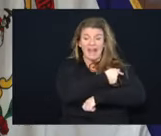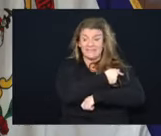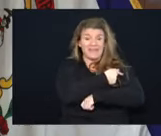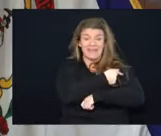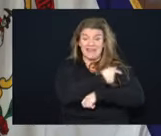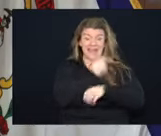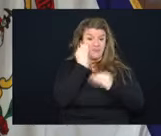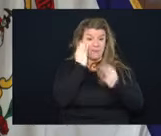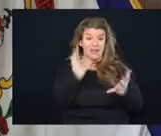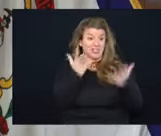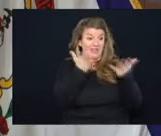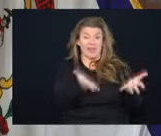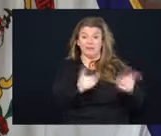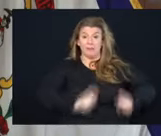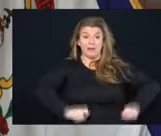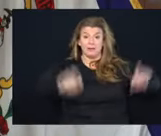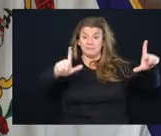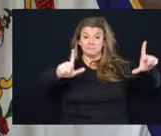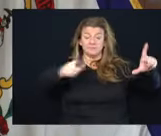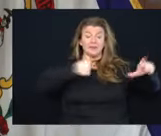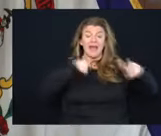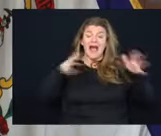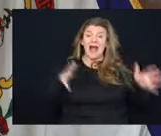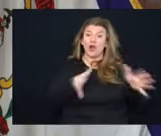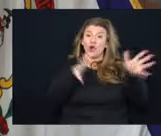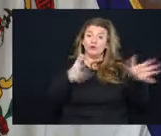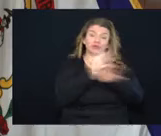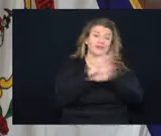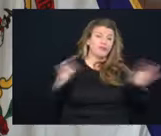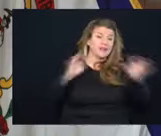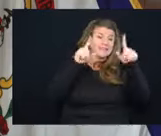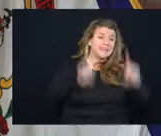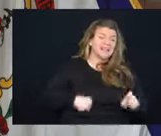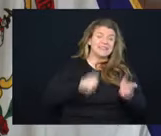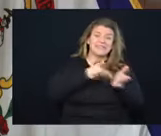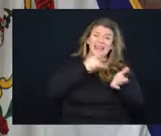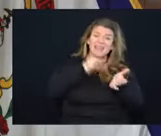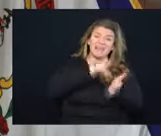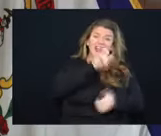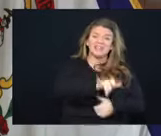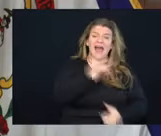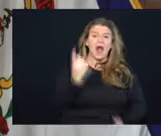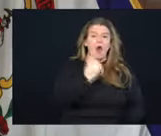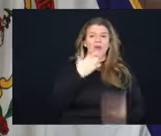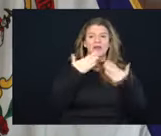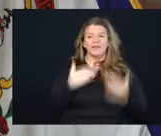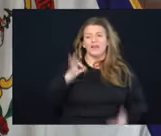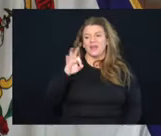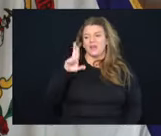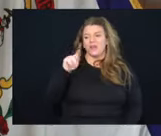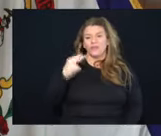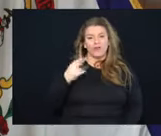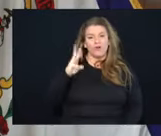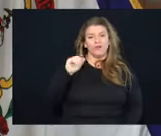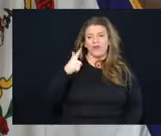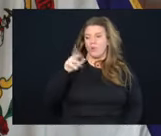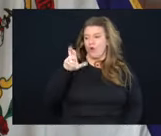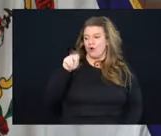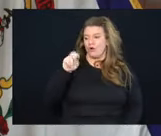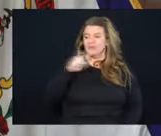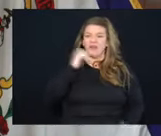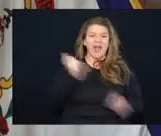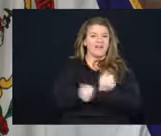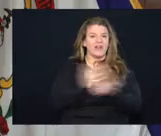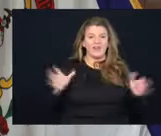info line is up. I encourage you on the free testing. Take advantage. I always thank Ruth and Walgreens for all that they've done.